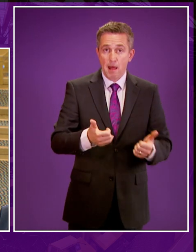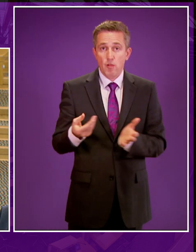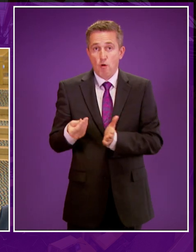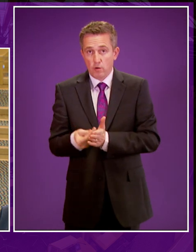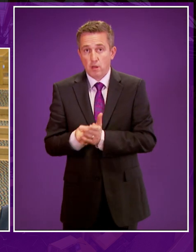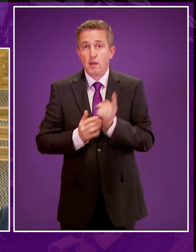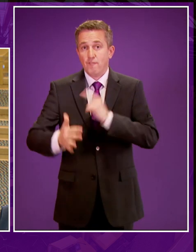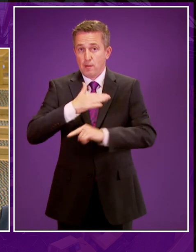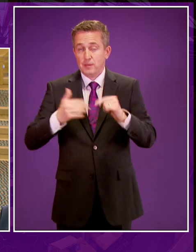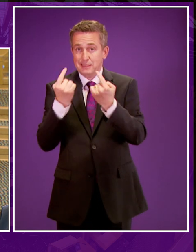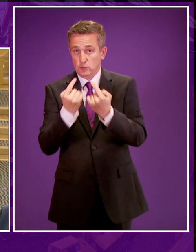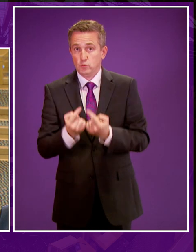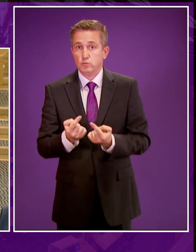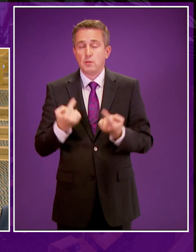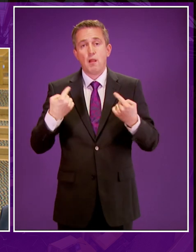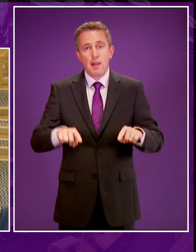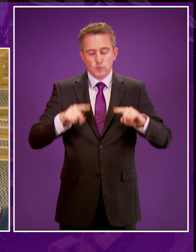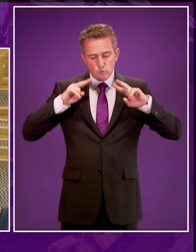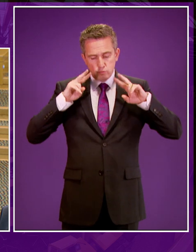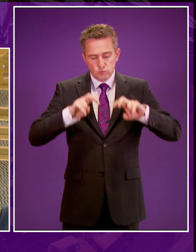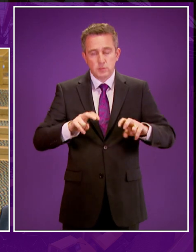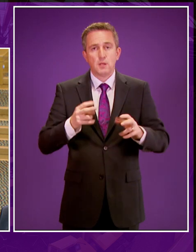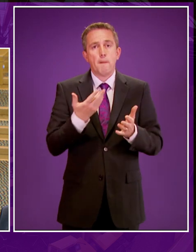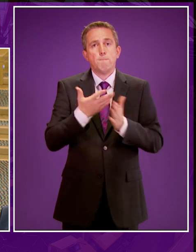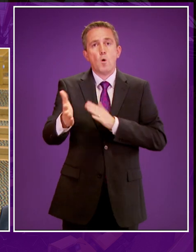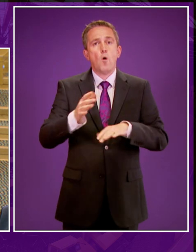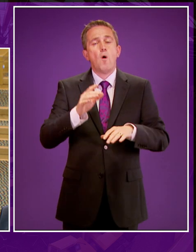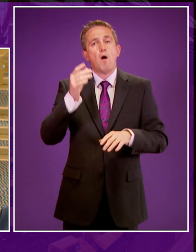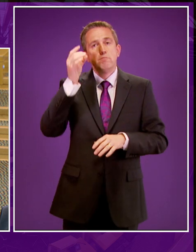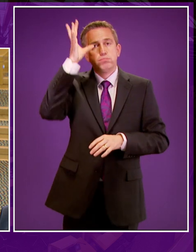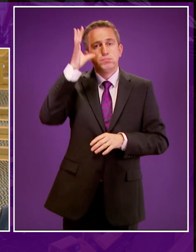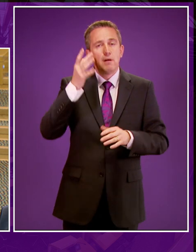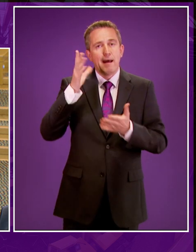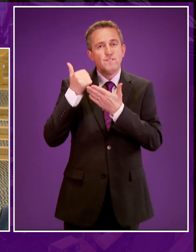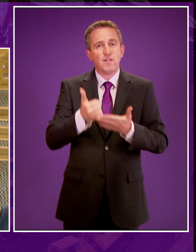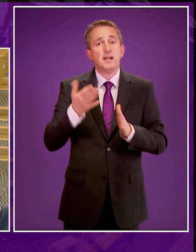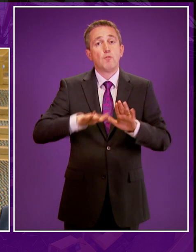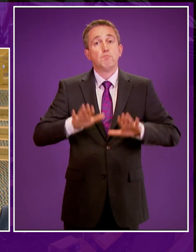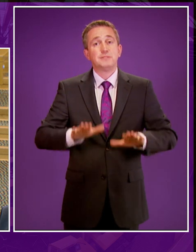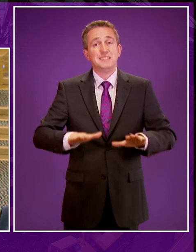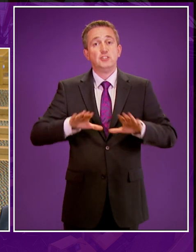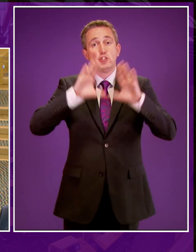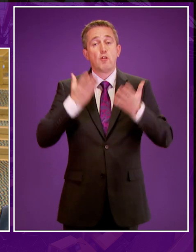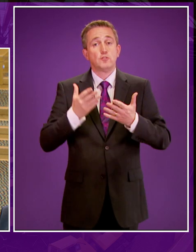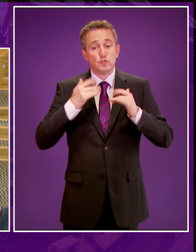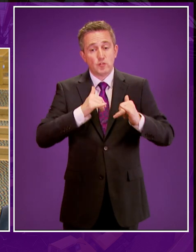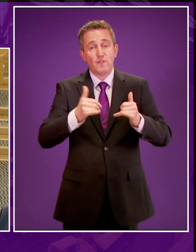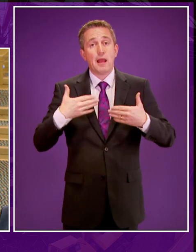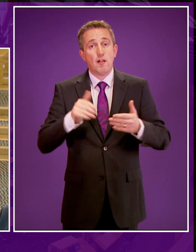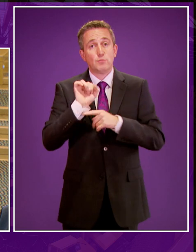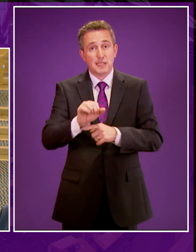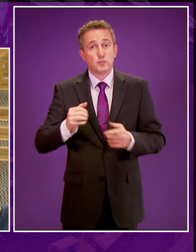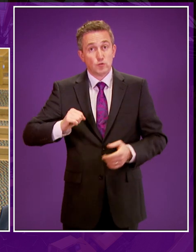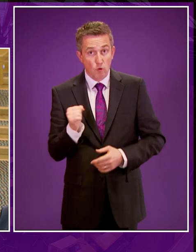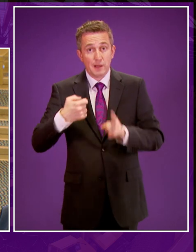environmental matters, allowed us to consider further independent expert scientific advice, including from British Geological Survey, Health Protection Scotland,